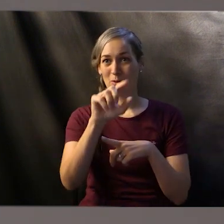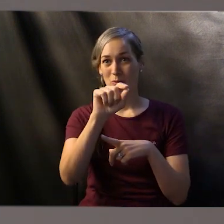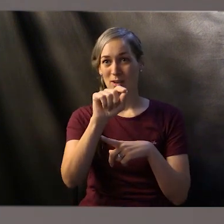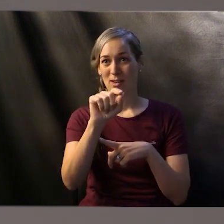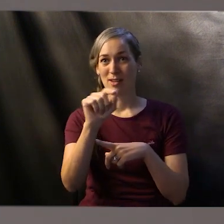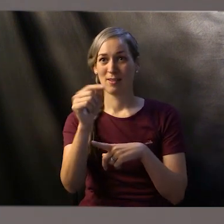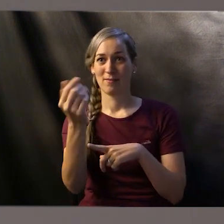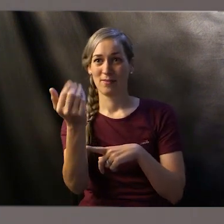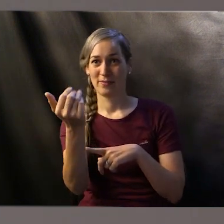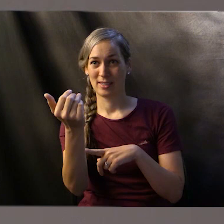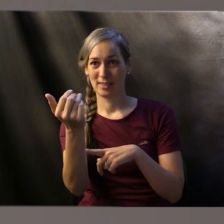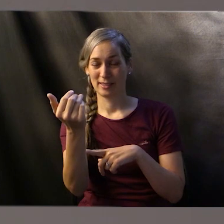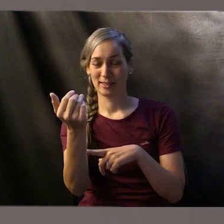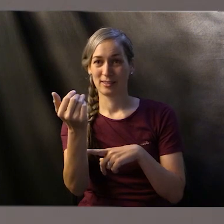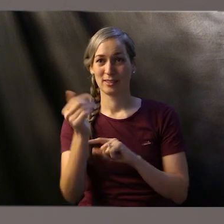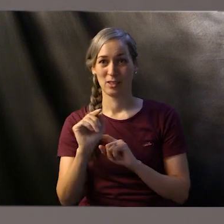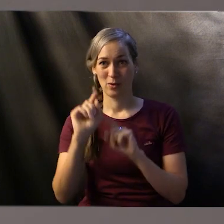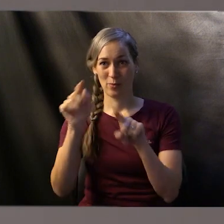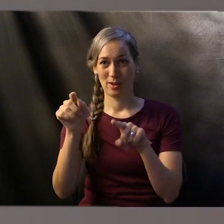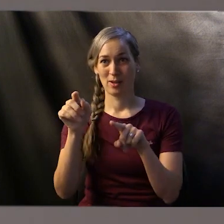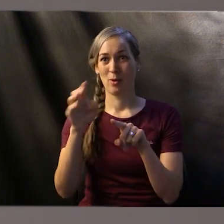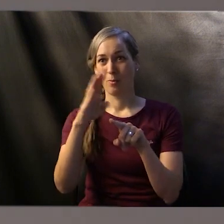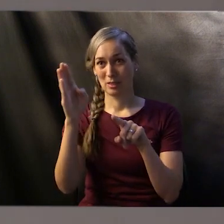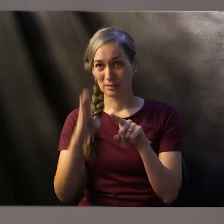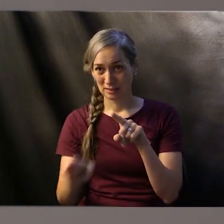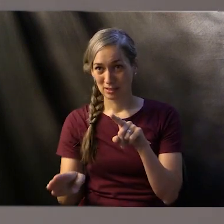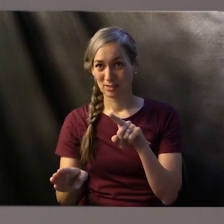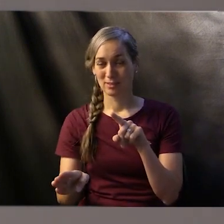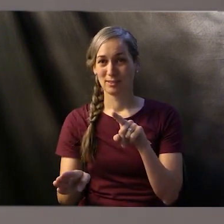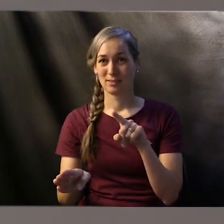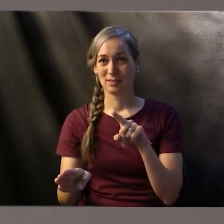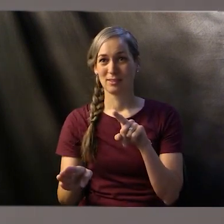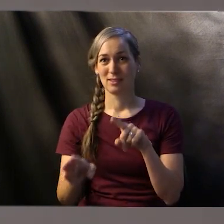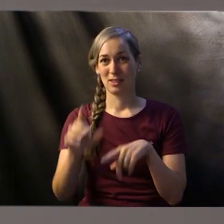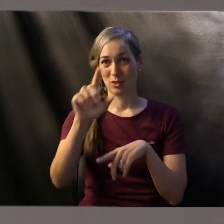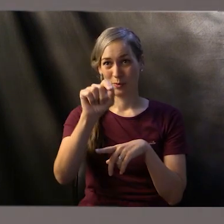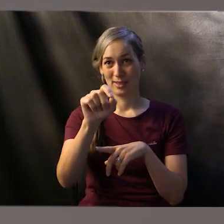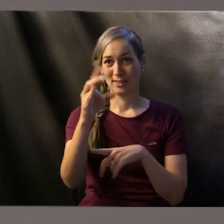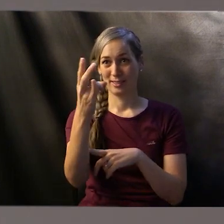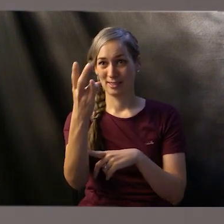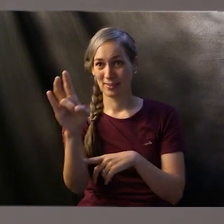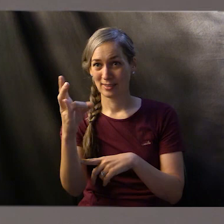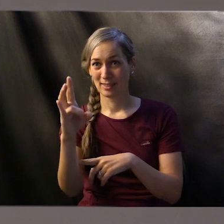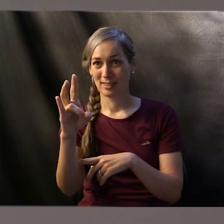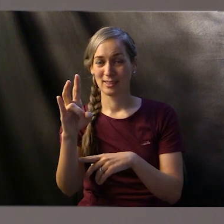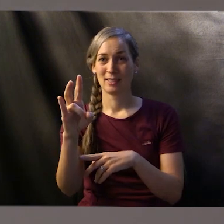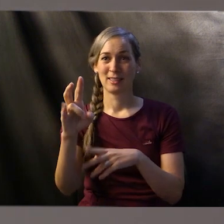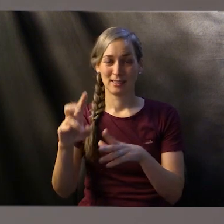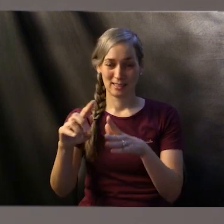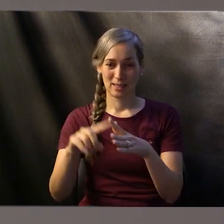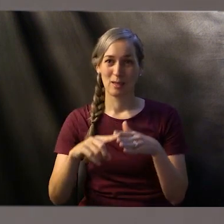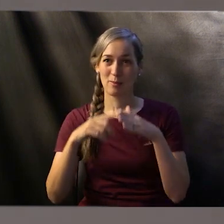And after finishing his time in Brazil, at the end of 2017, he began some time